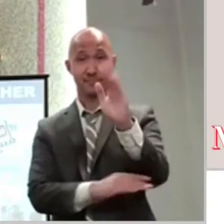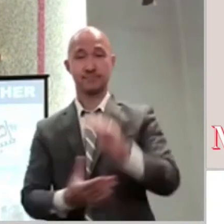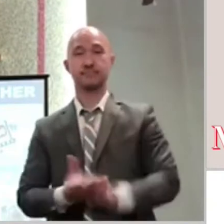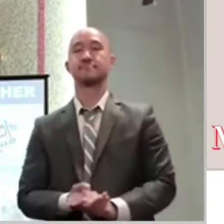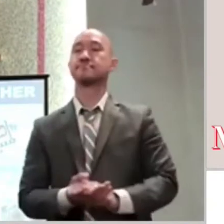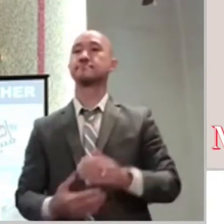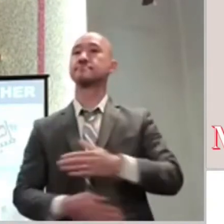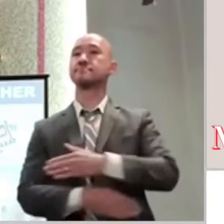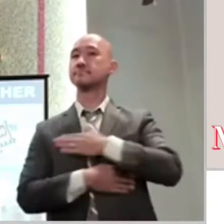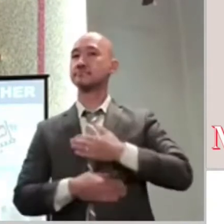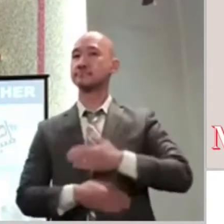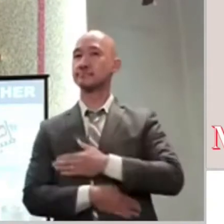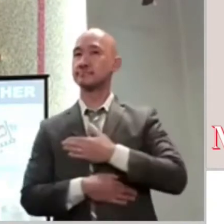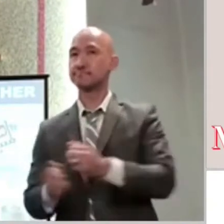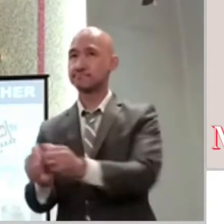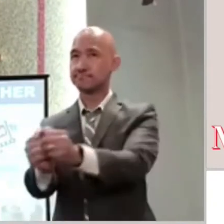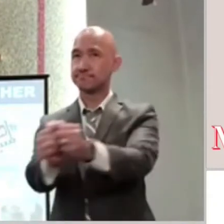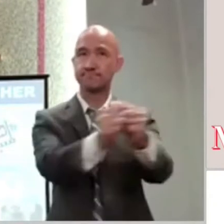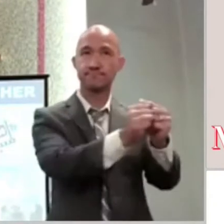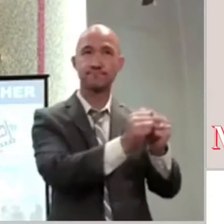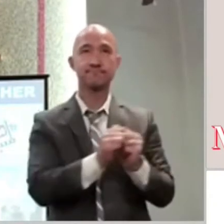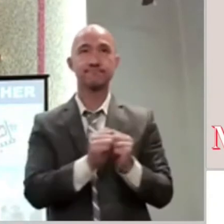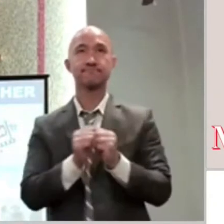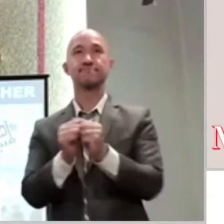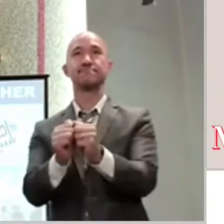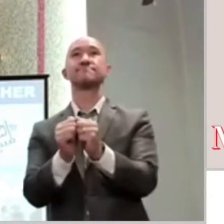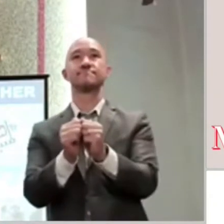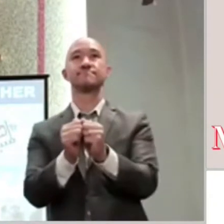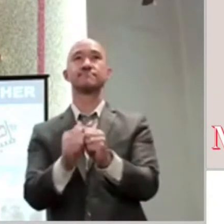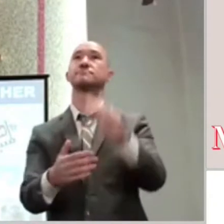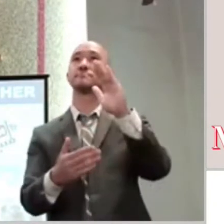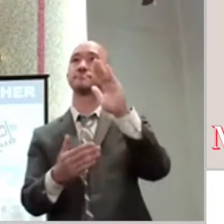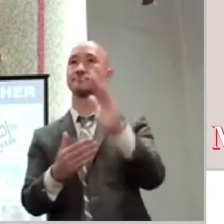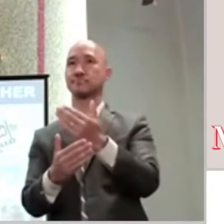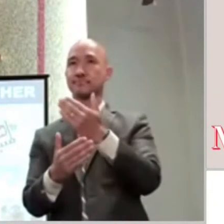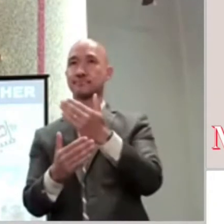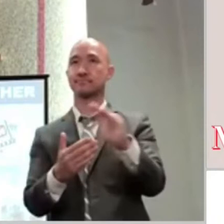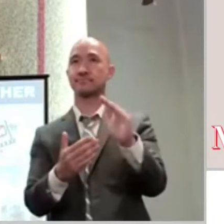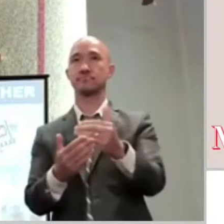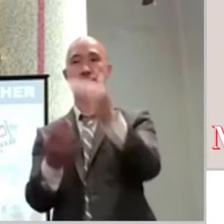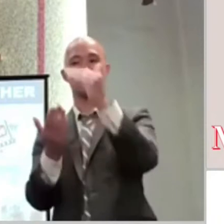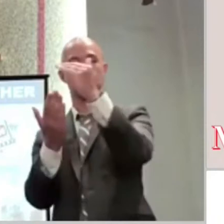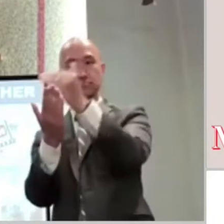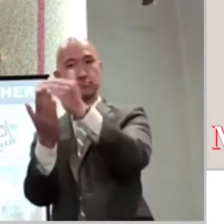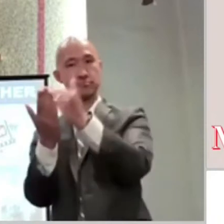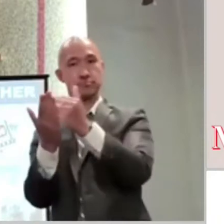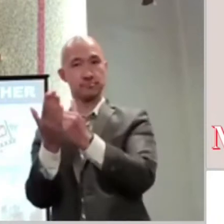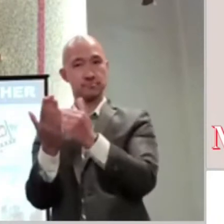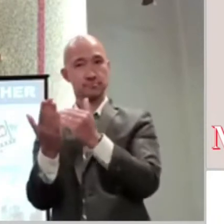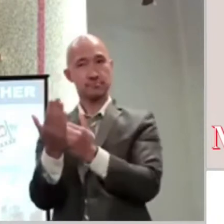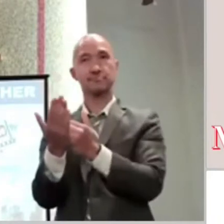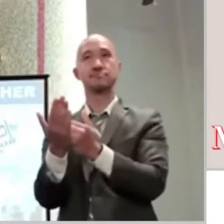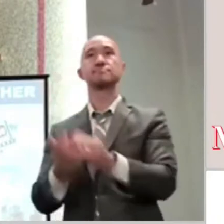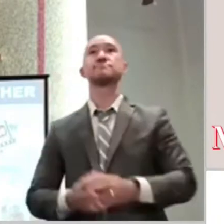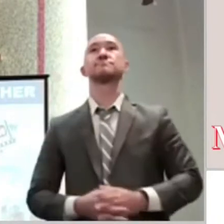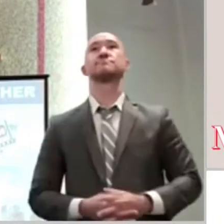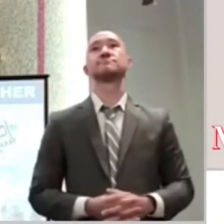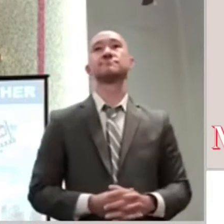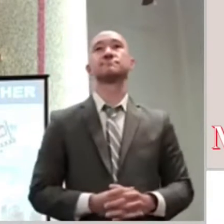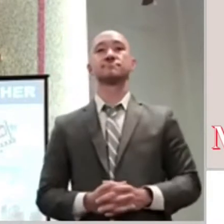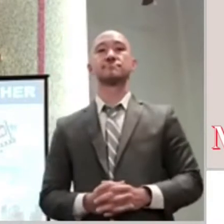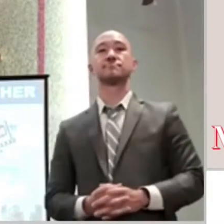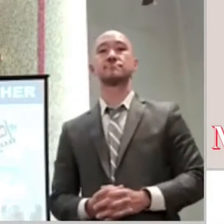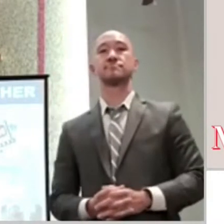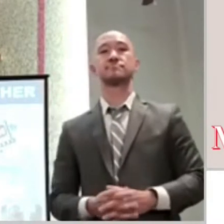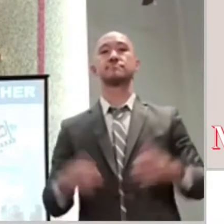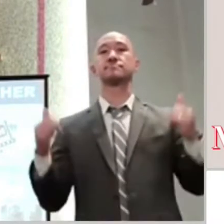Pleasure to be here with you and an honor to share with you some things from the Word of God. We're going to talk about